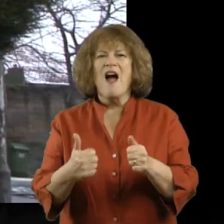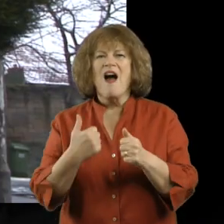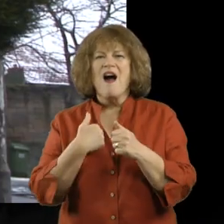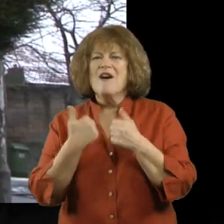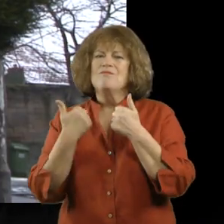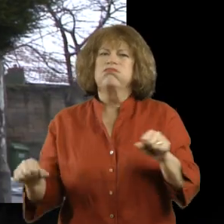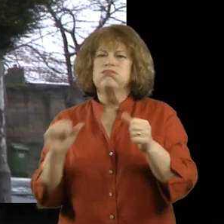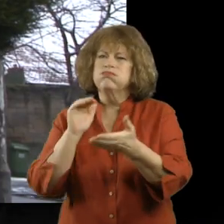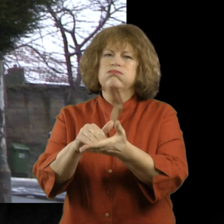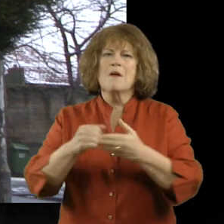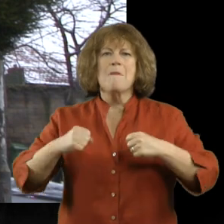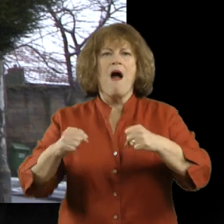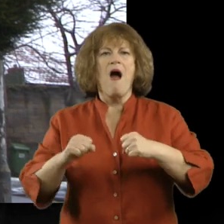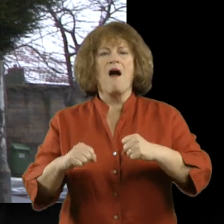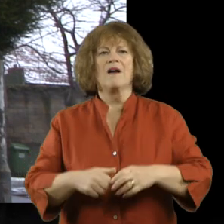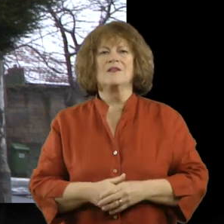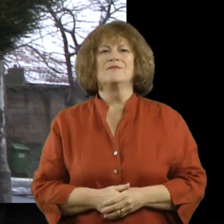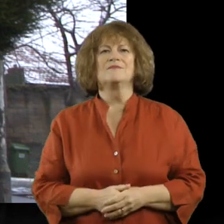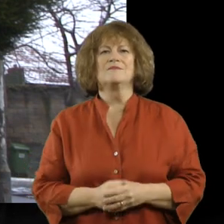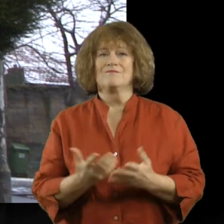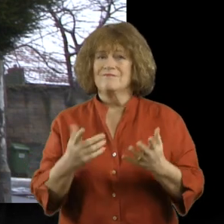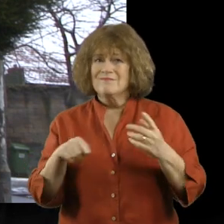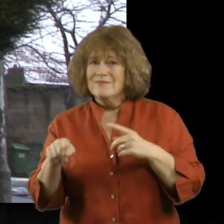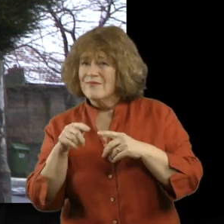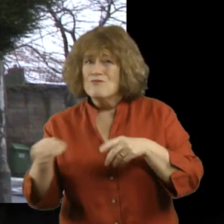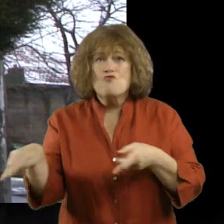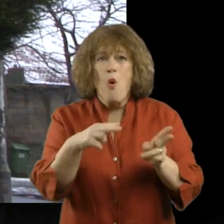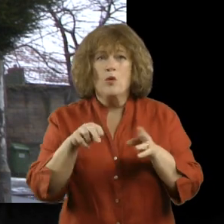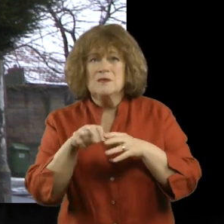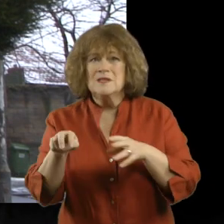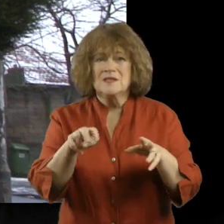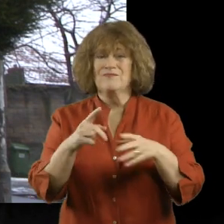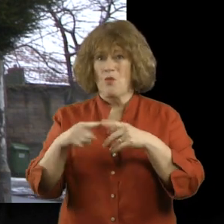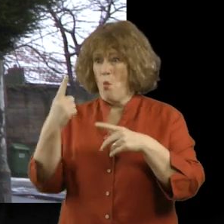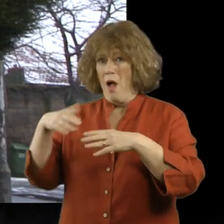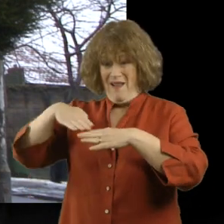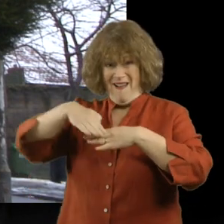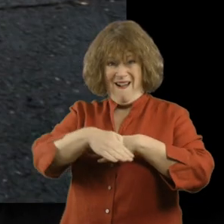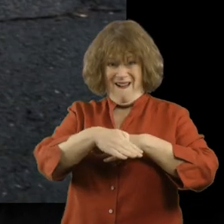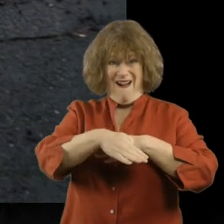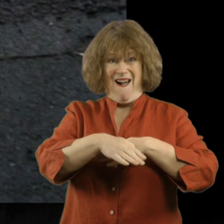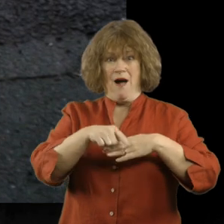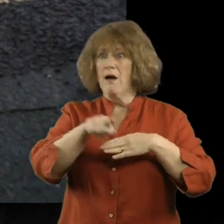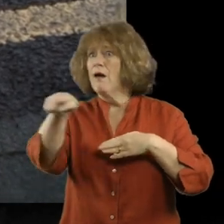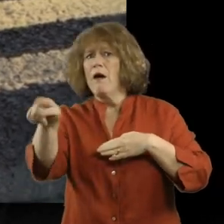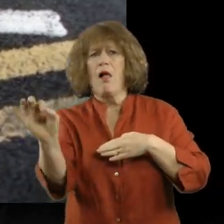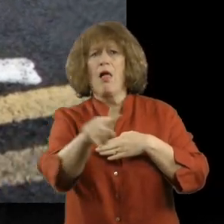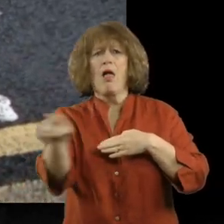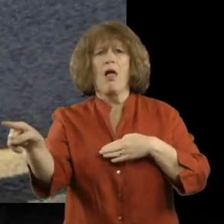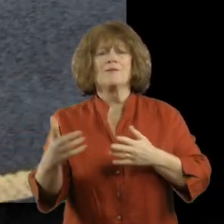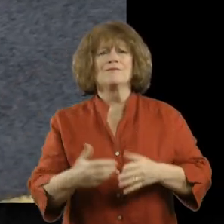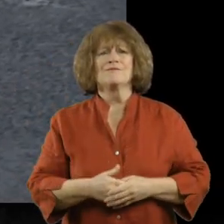Yes, we've finally made it to the park. There's no safe place to cross the road. Only a drop kerb on one side.